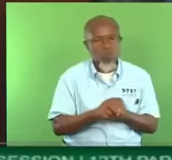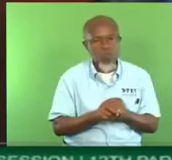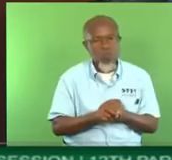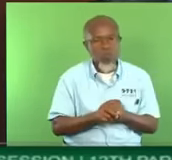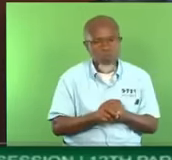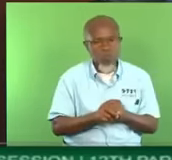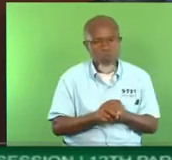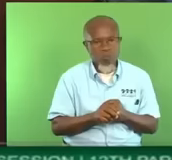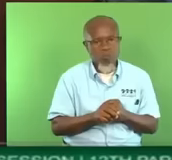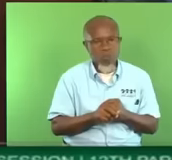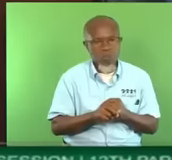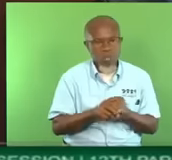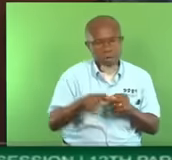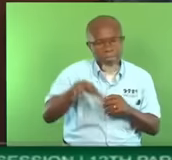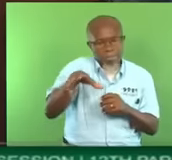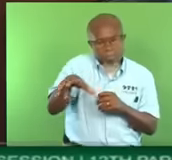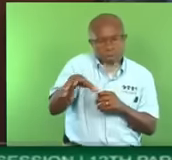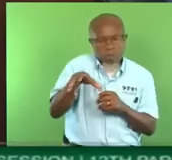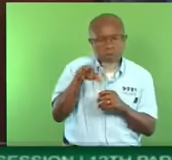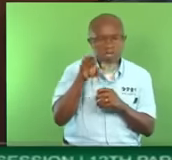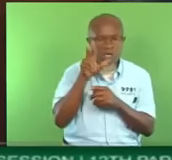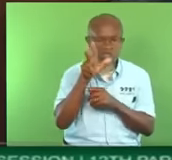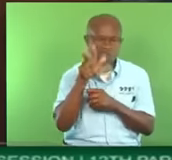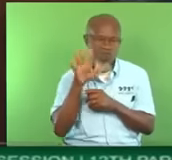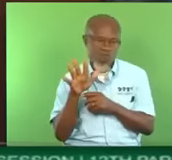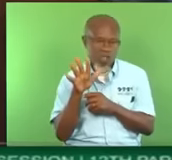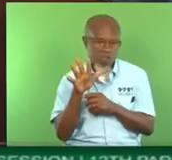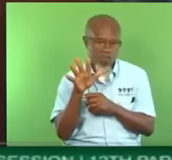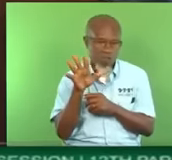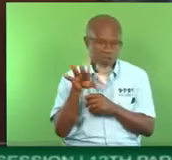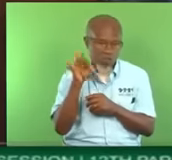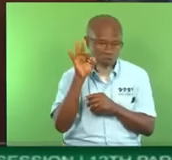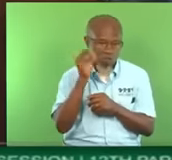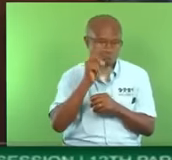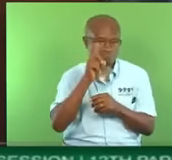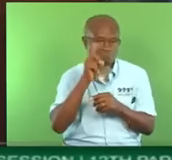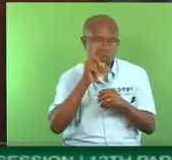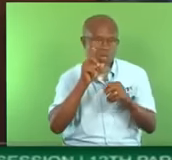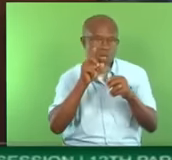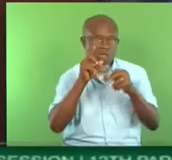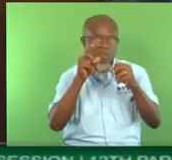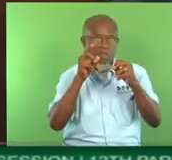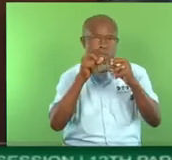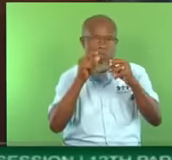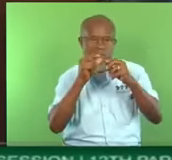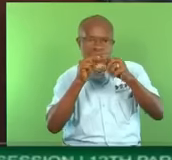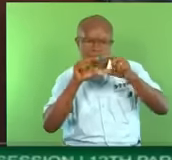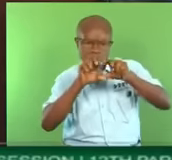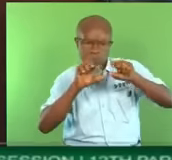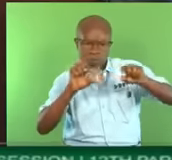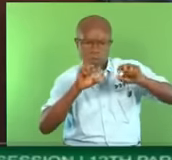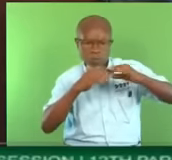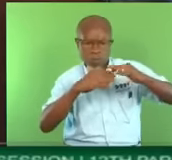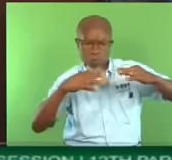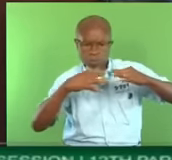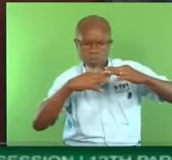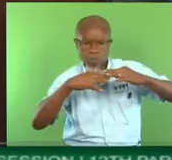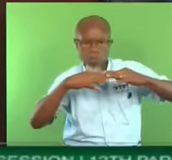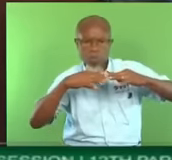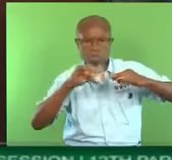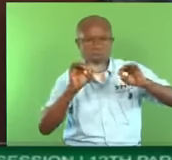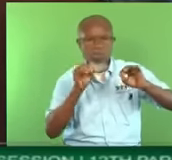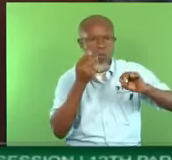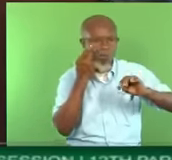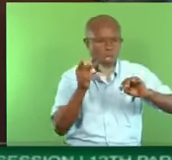slab in block 35, the areas where galvanized sheeting was used, knowing reinforcing bars were observed.